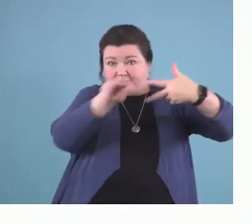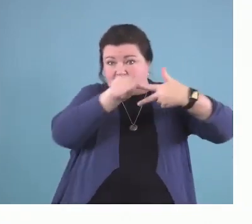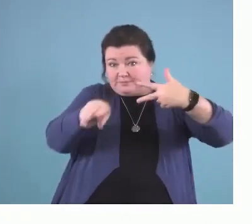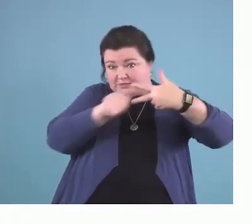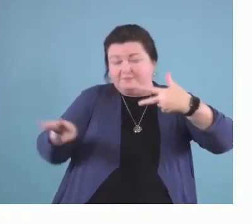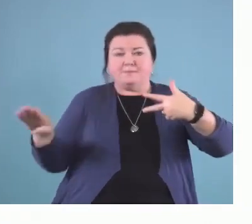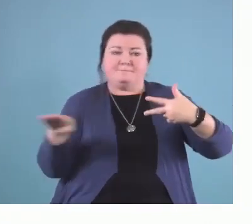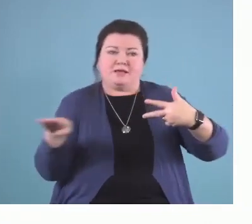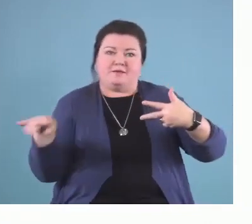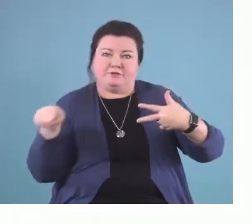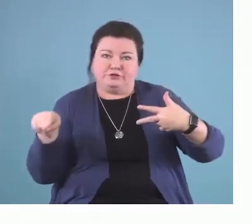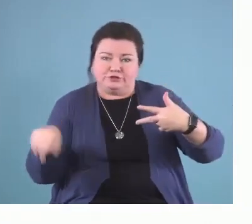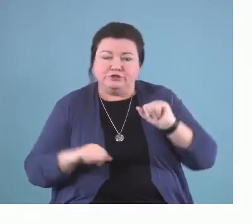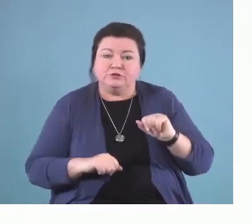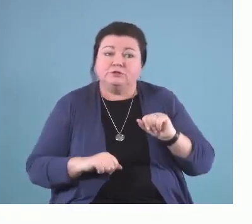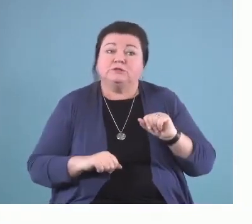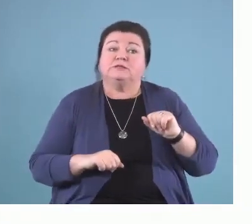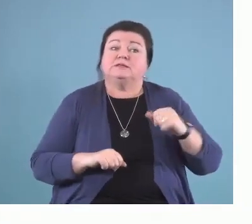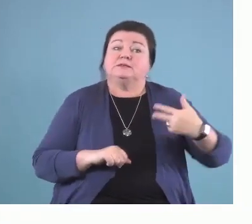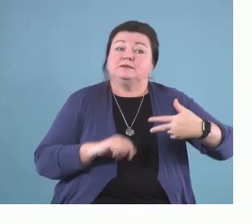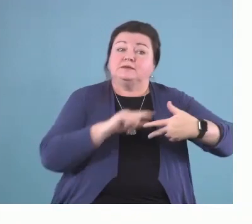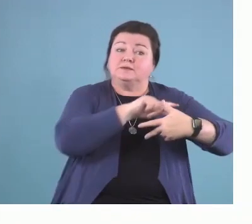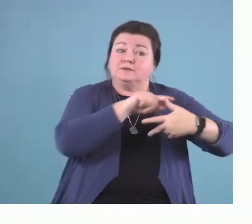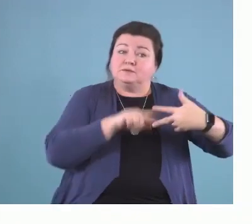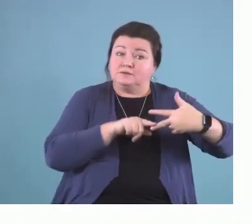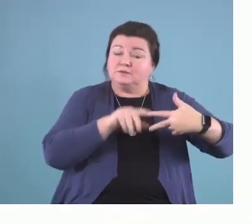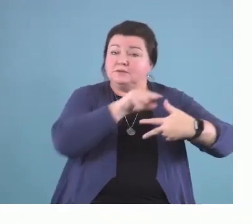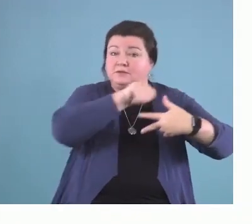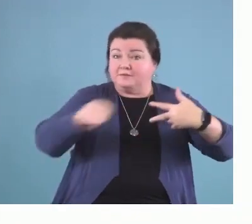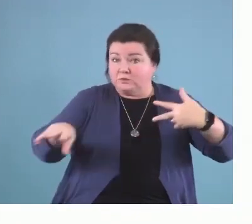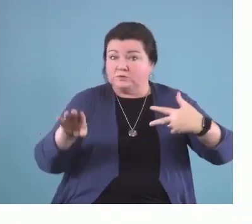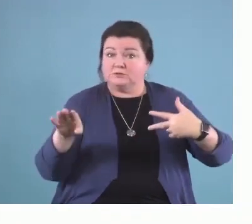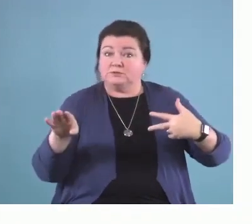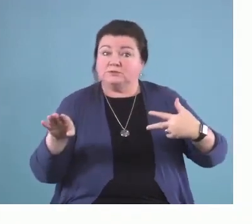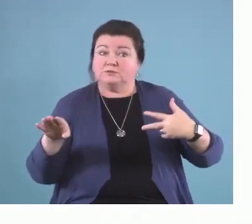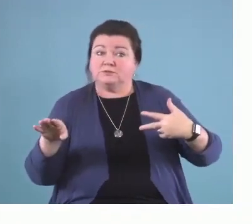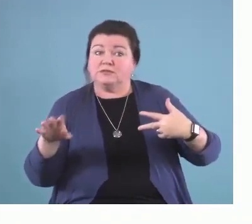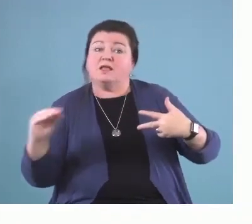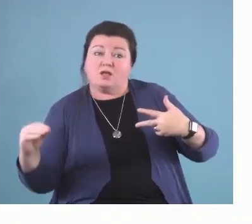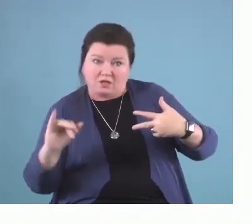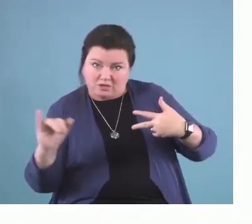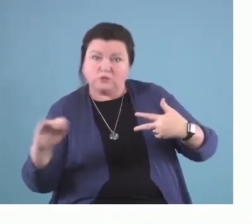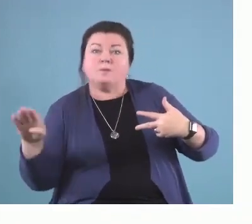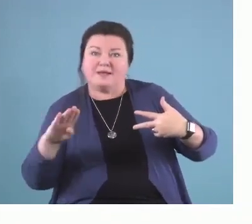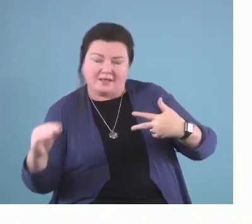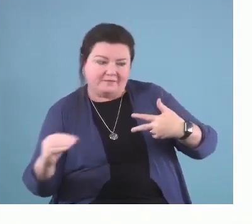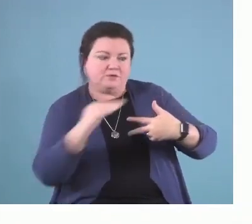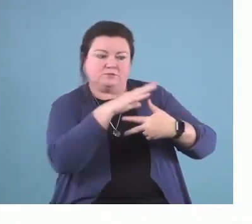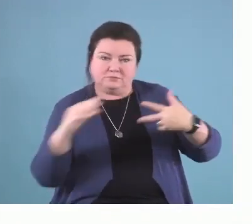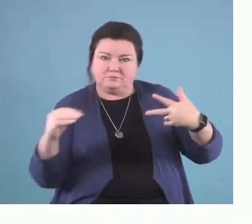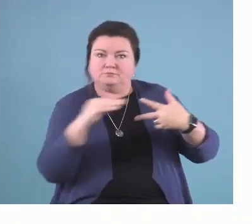Capability and opportunity influence motivation. And behavior influences all three components.